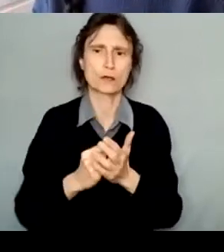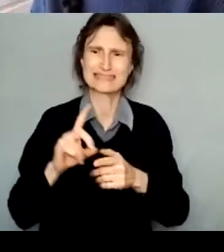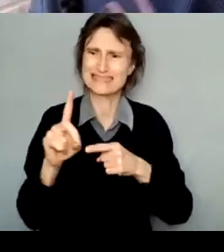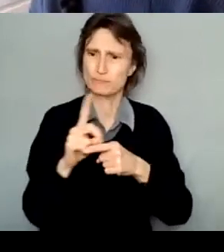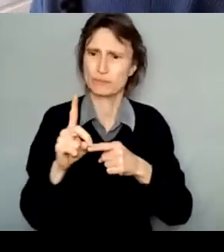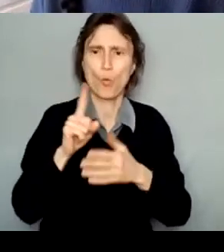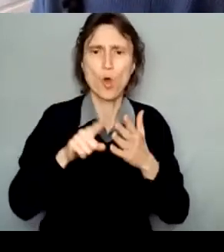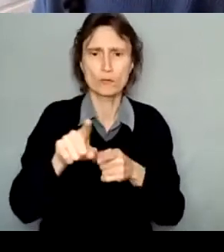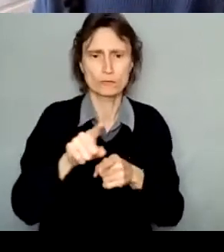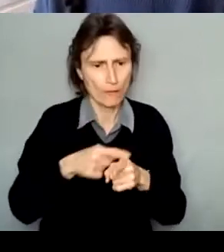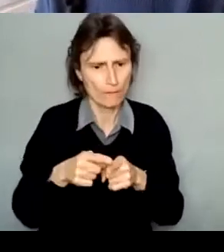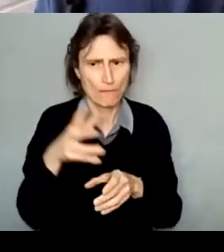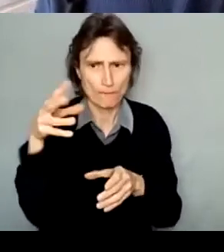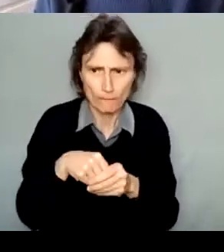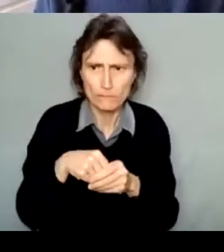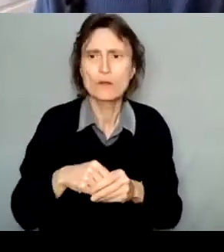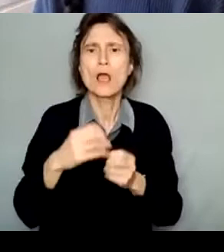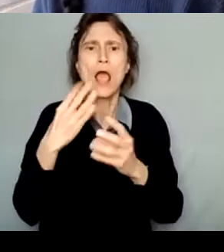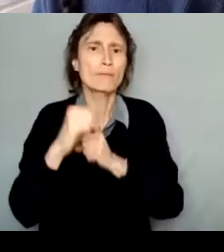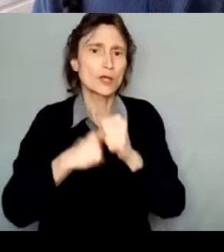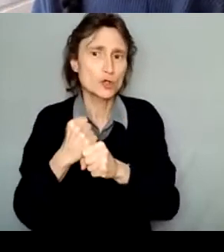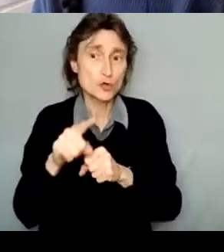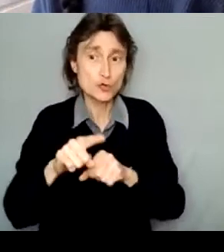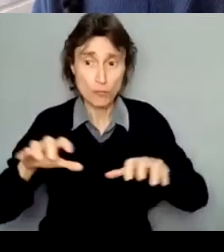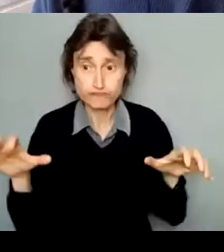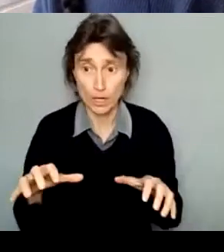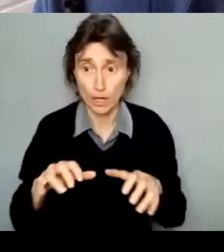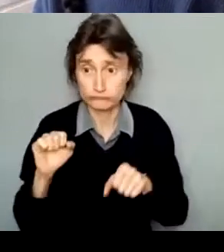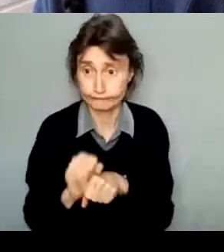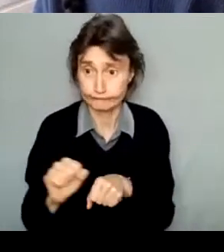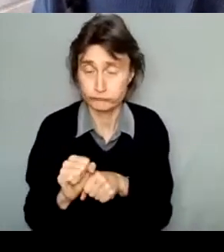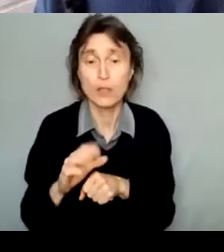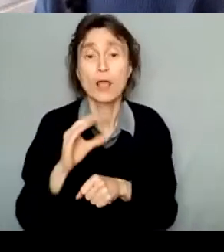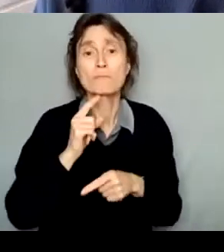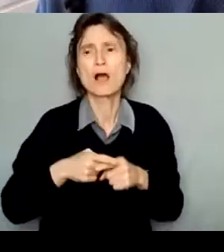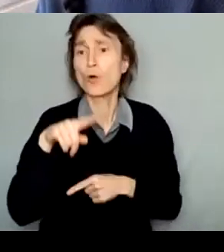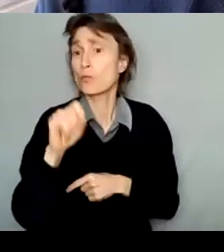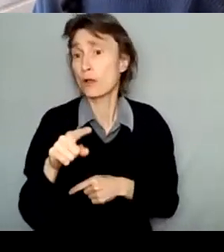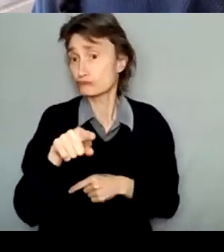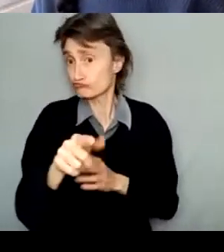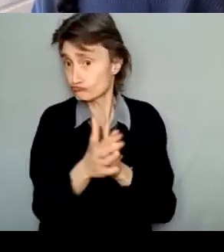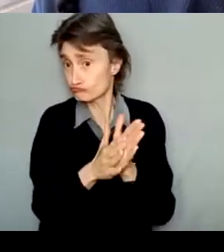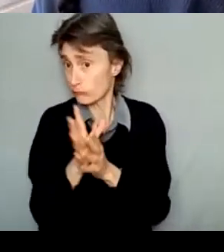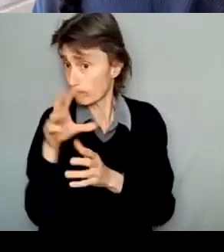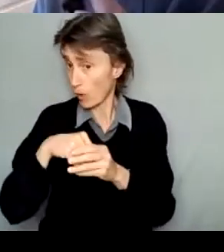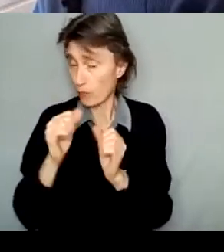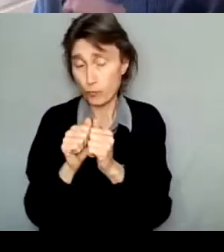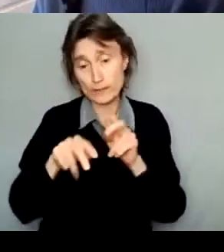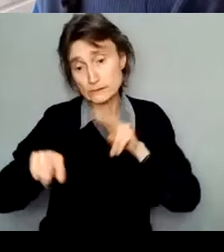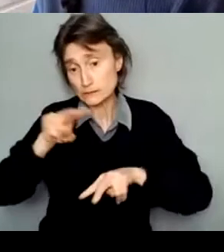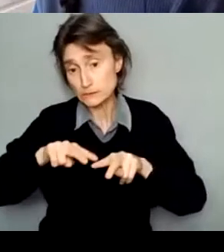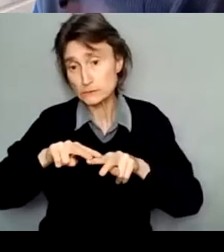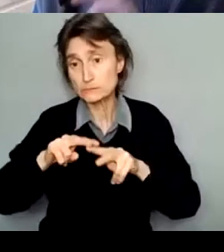your years of practice, and a question about if you're interested in serving on any assessment committees. We've moved these